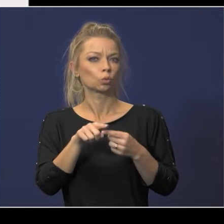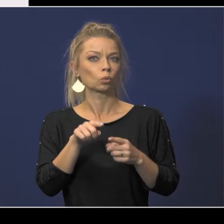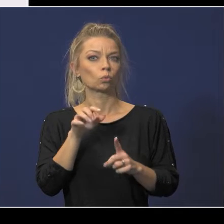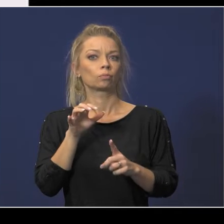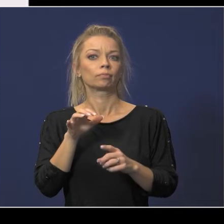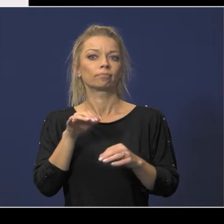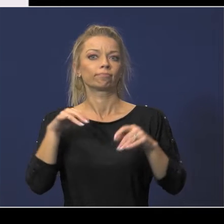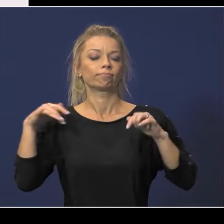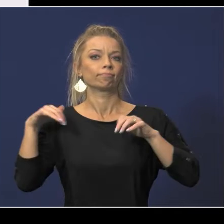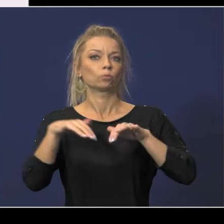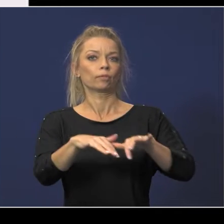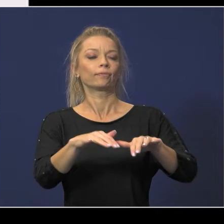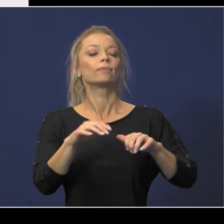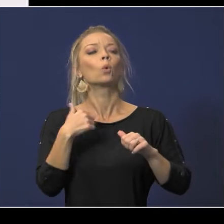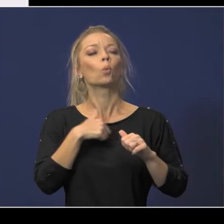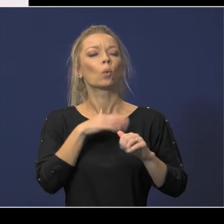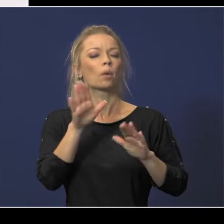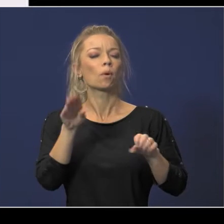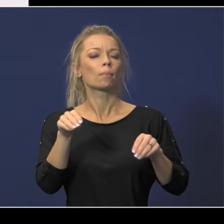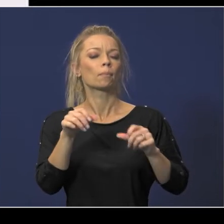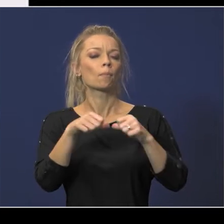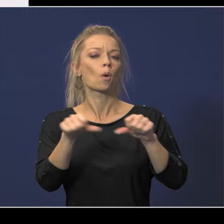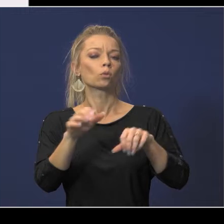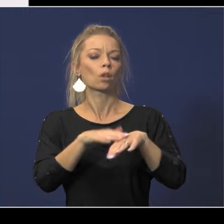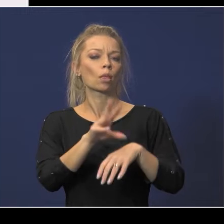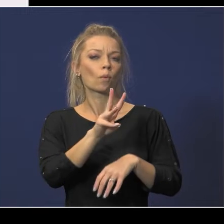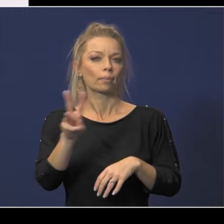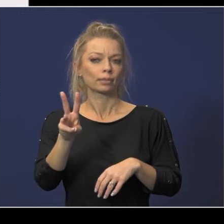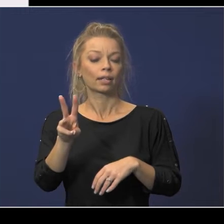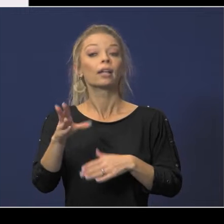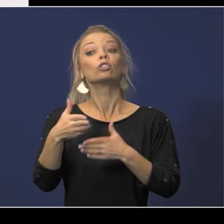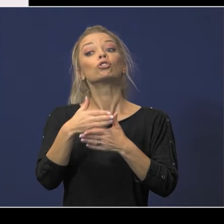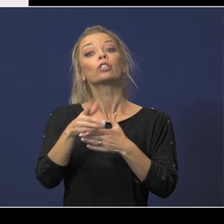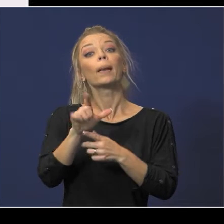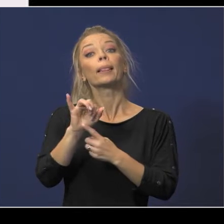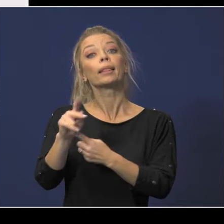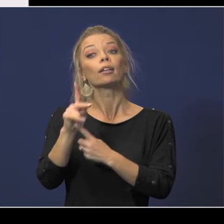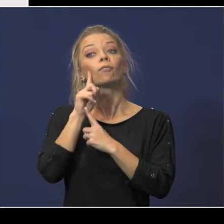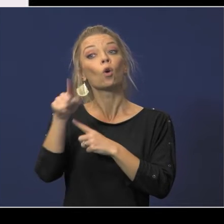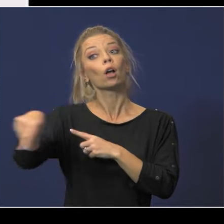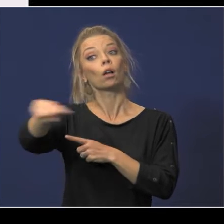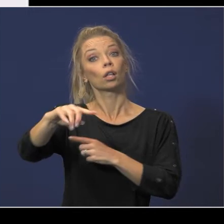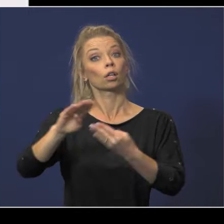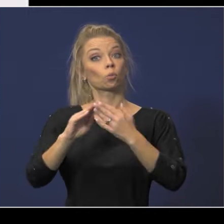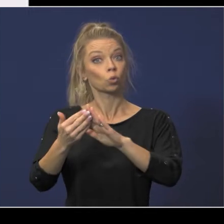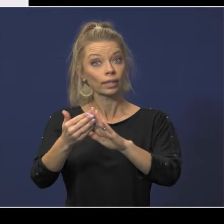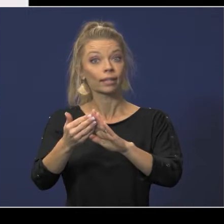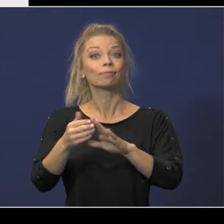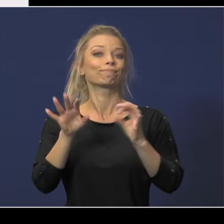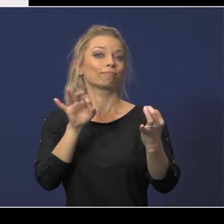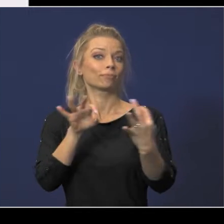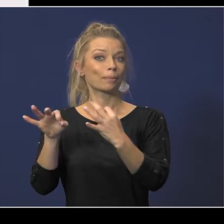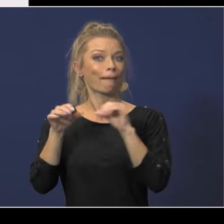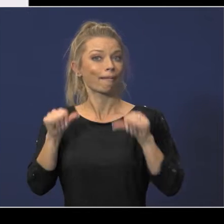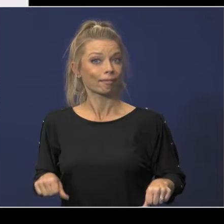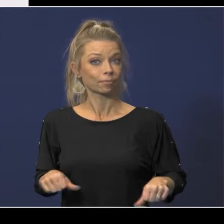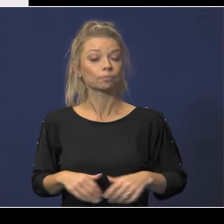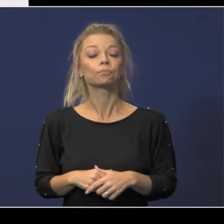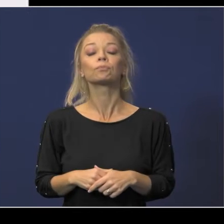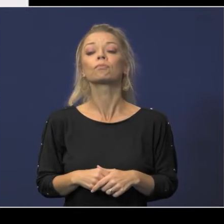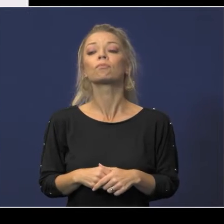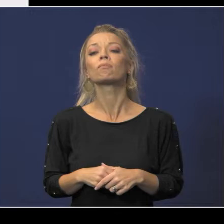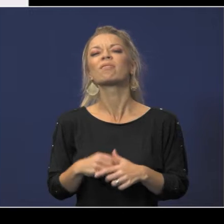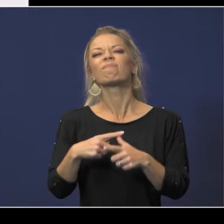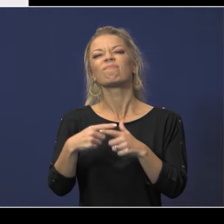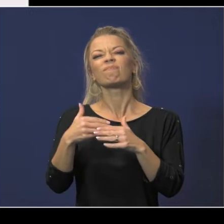we will post this proposal on our website and share a link for the community to provide input at the december board work session we will review the